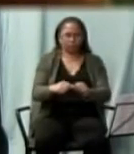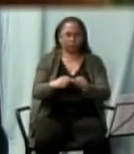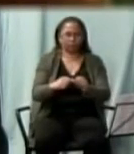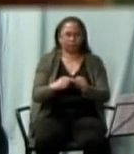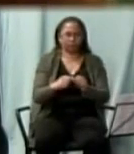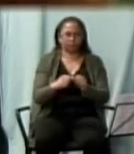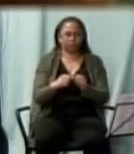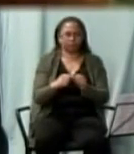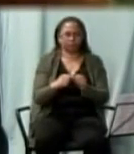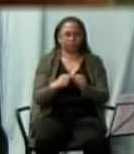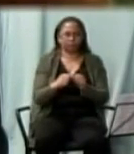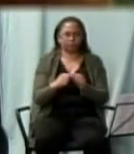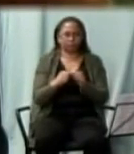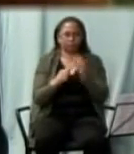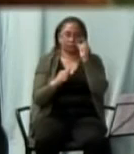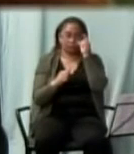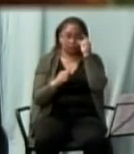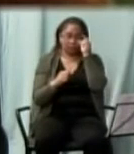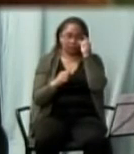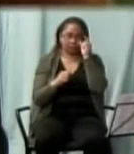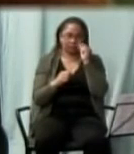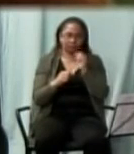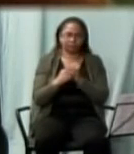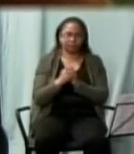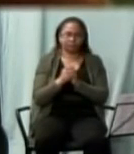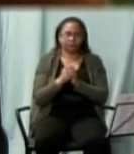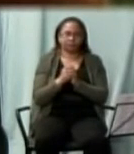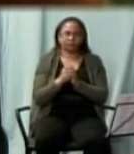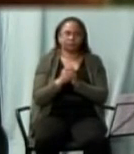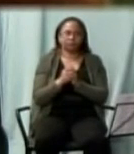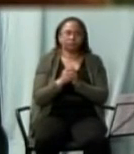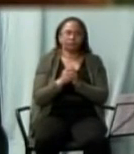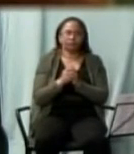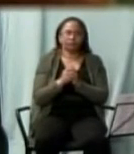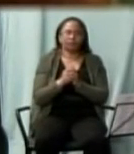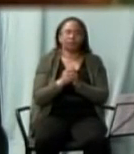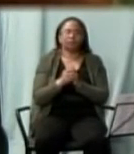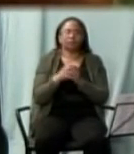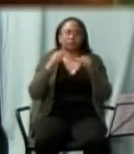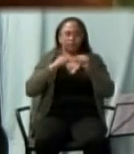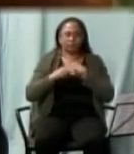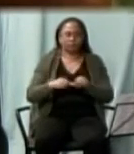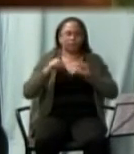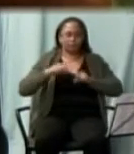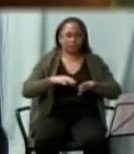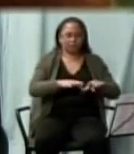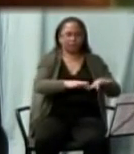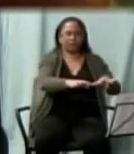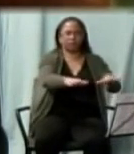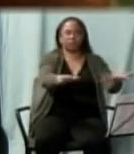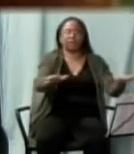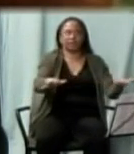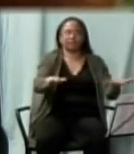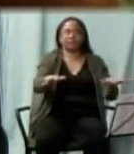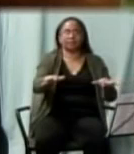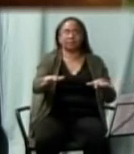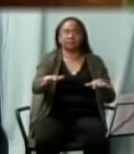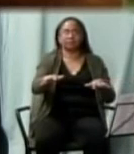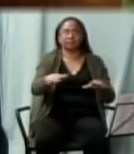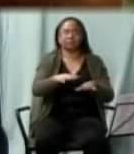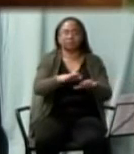to be true apostles of the word of Christ that like Saint Paul our